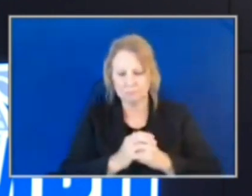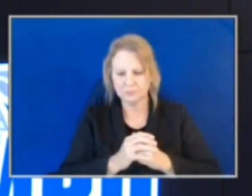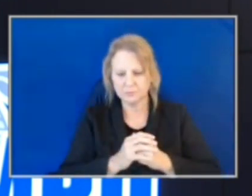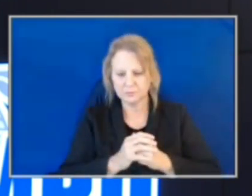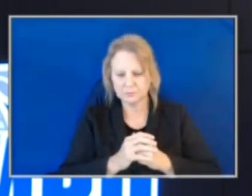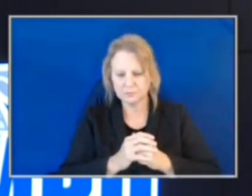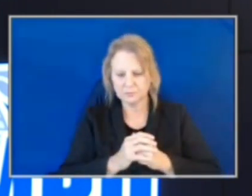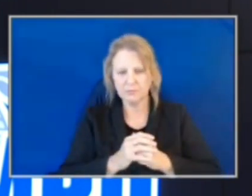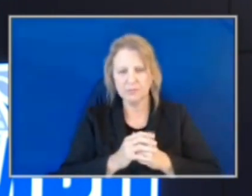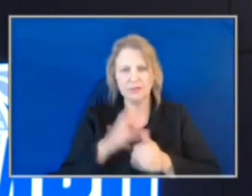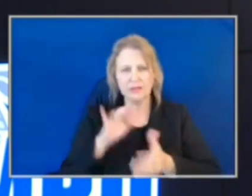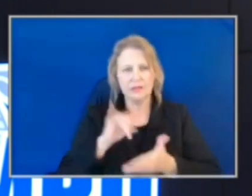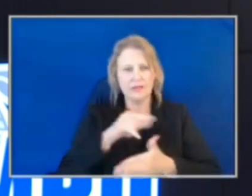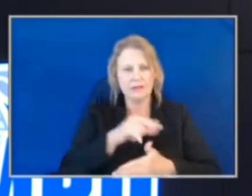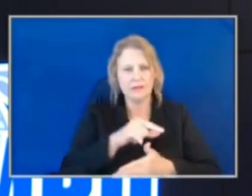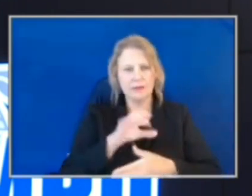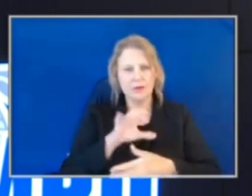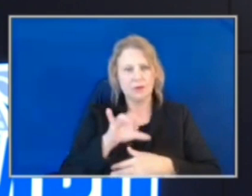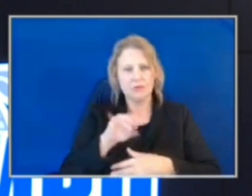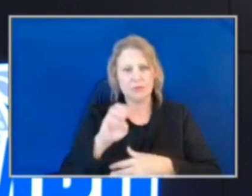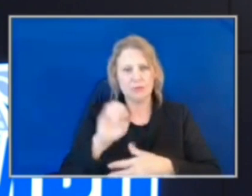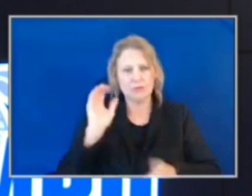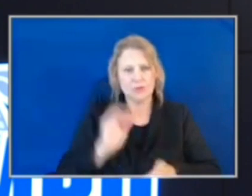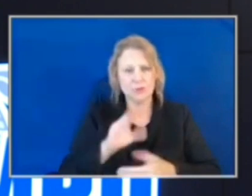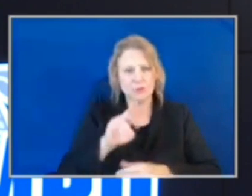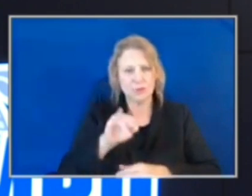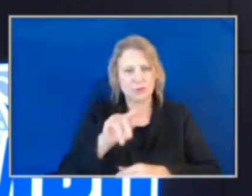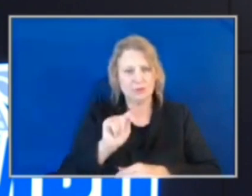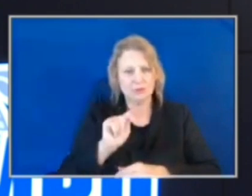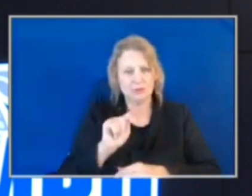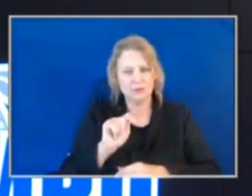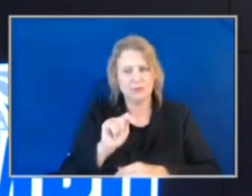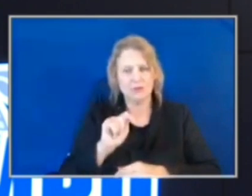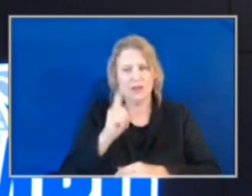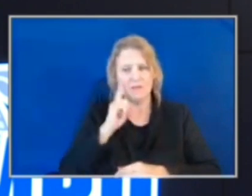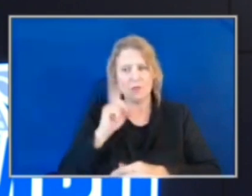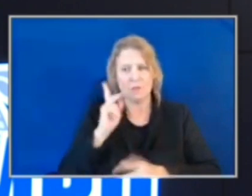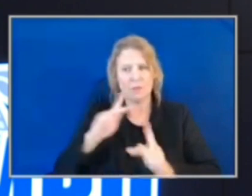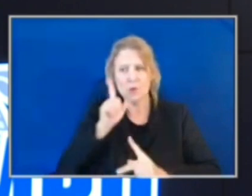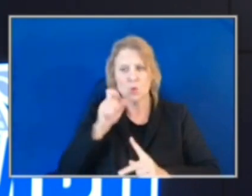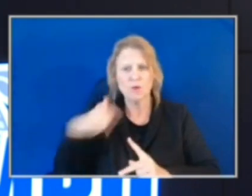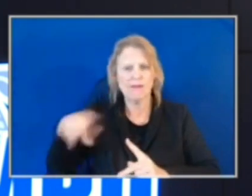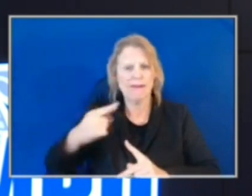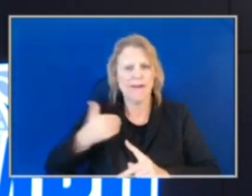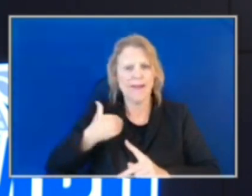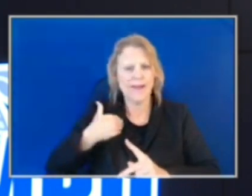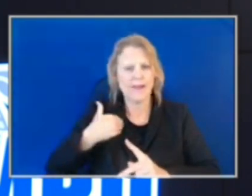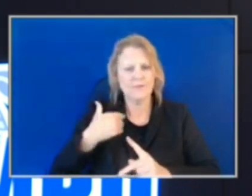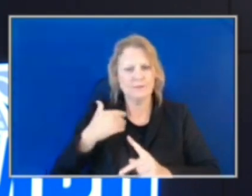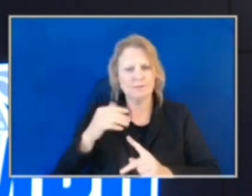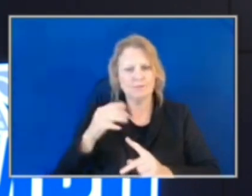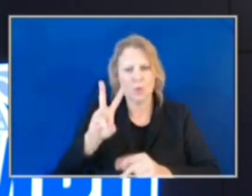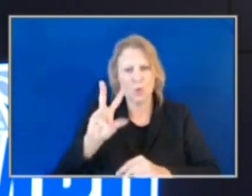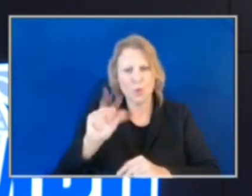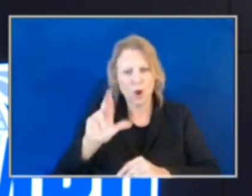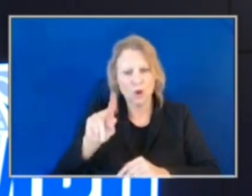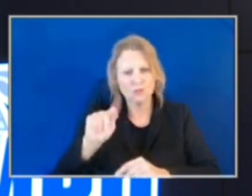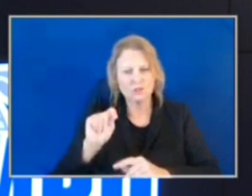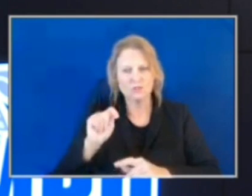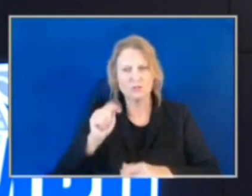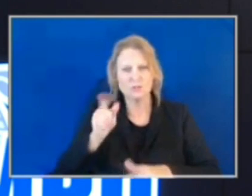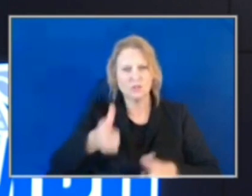crime reduction unit located an arrested subject who had outstanding arrest warrants for possession of firearm by felon and shooting in the city limits,